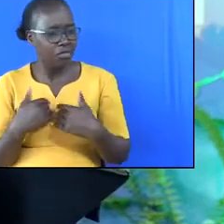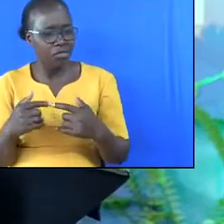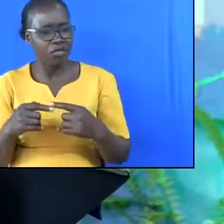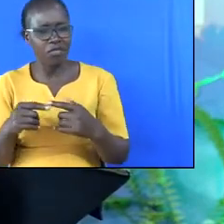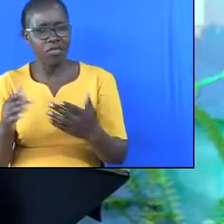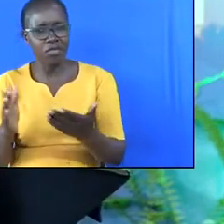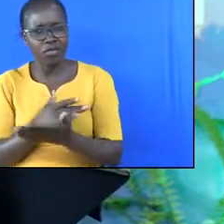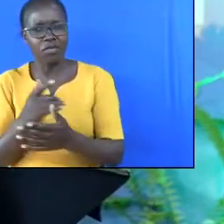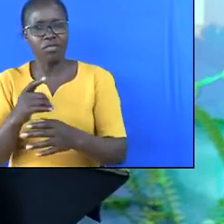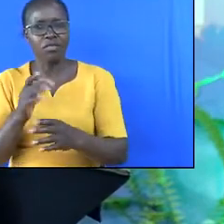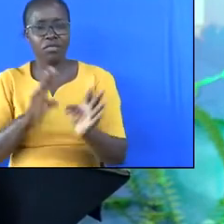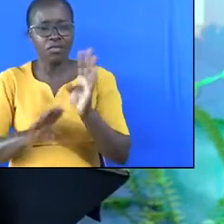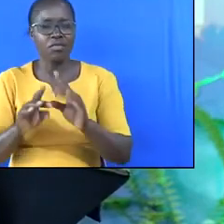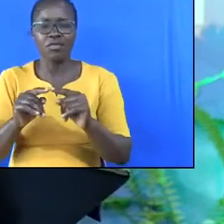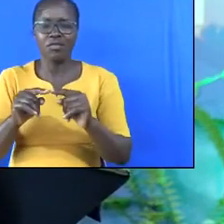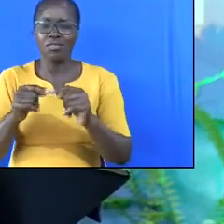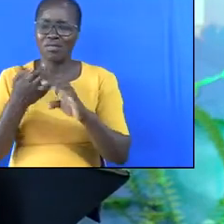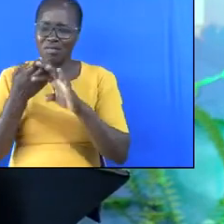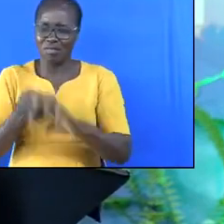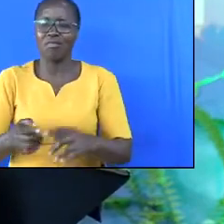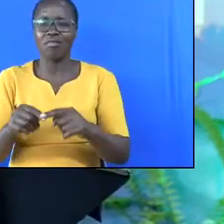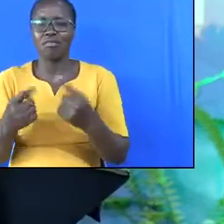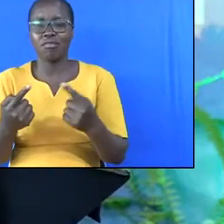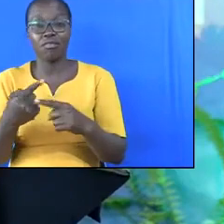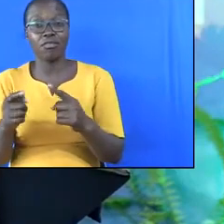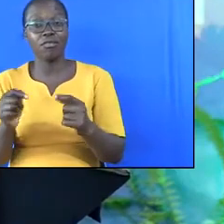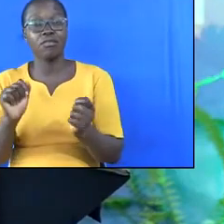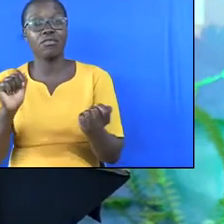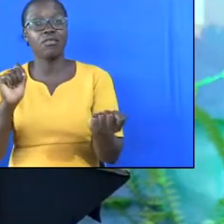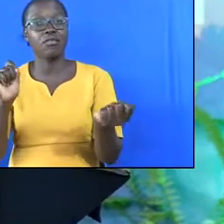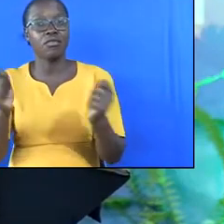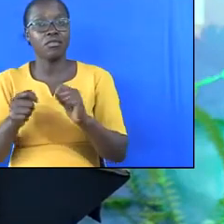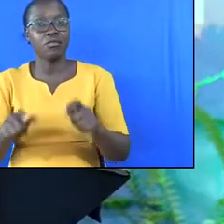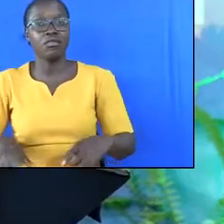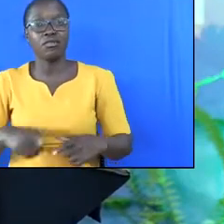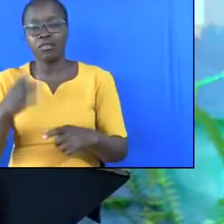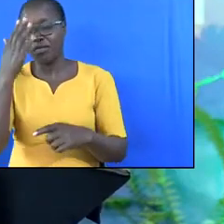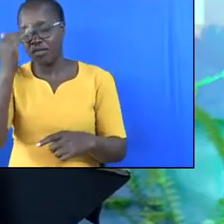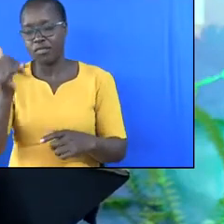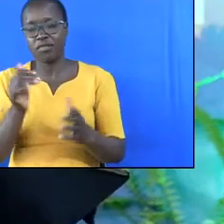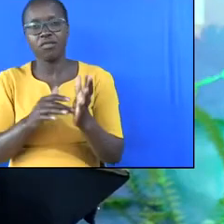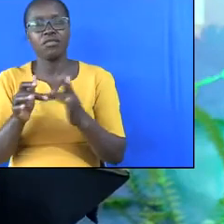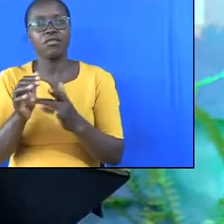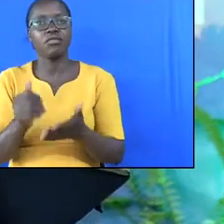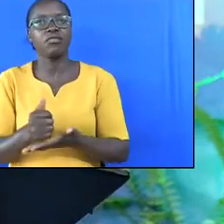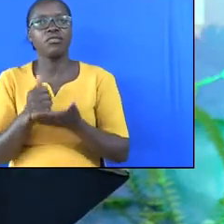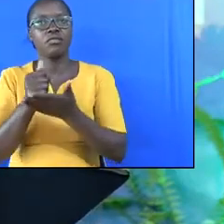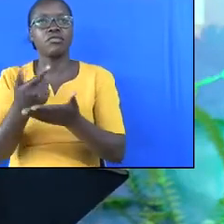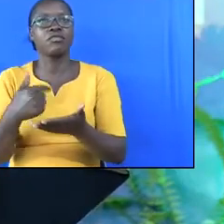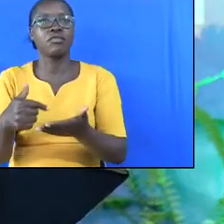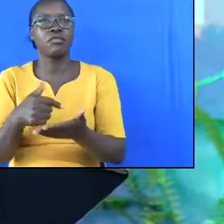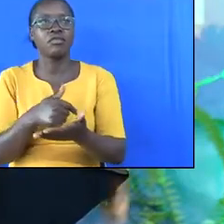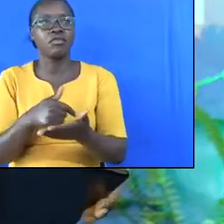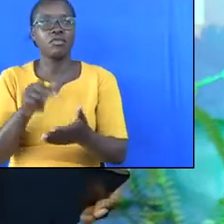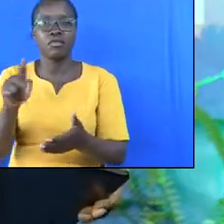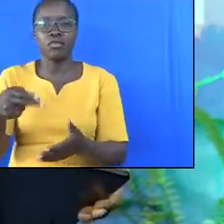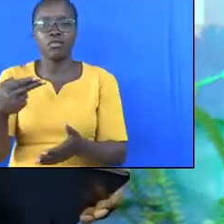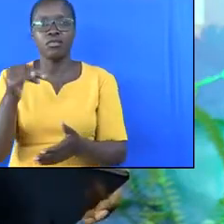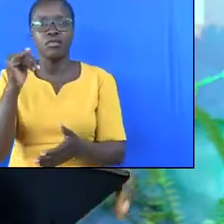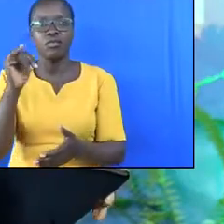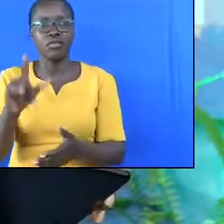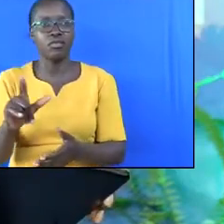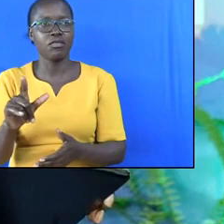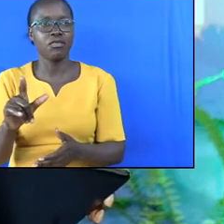but you can live a temporary life because Jesus can help us. The Philippians 4 verse 13